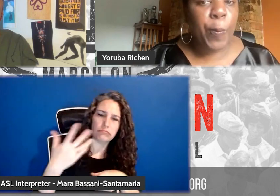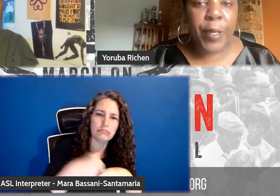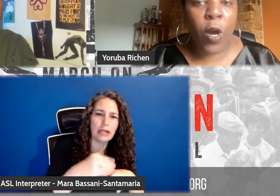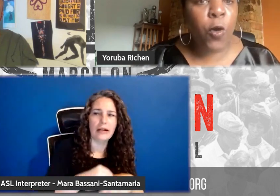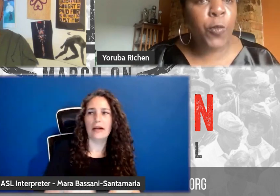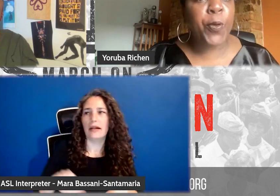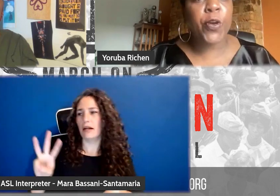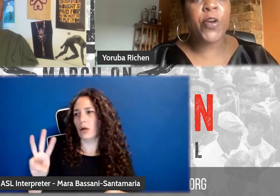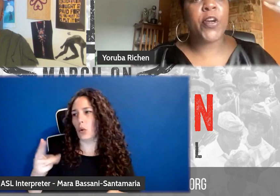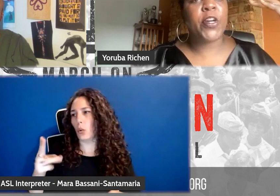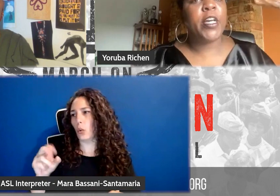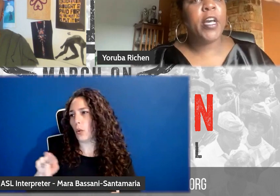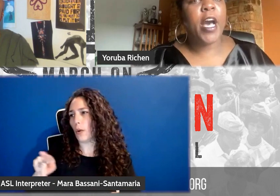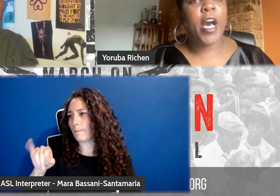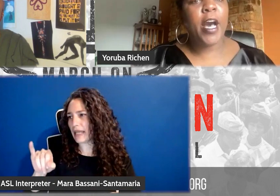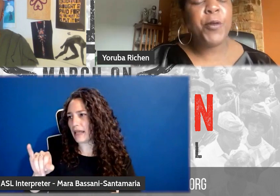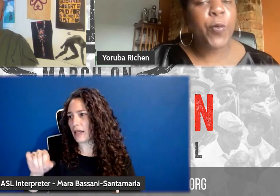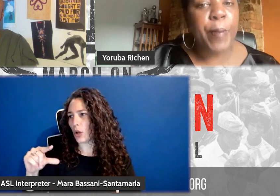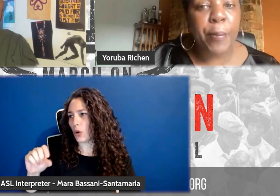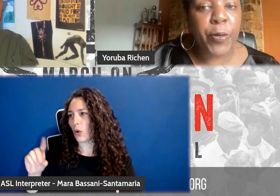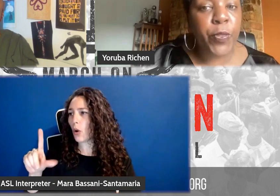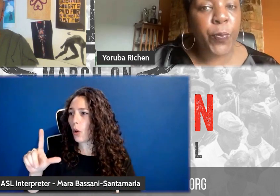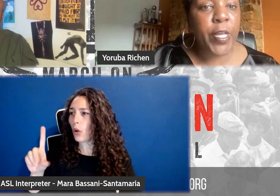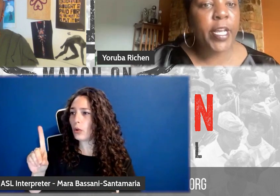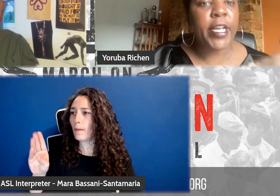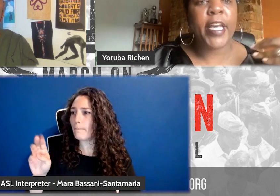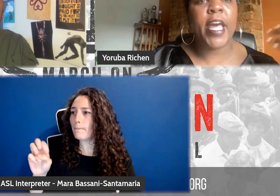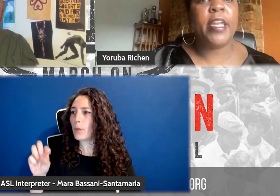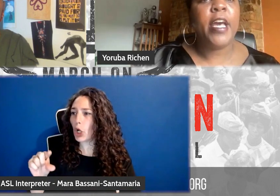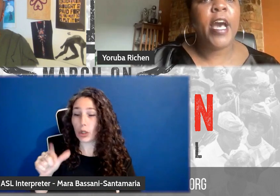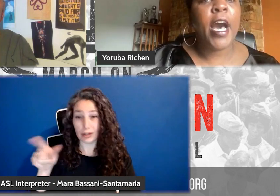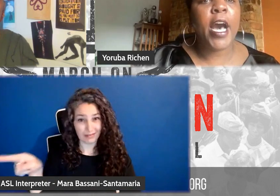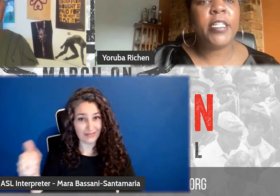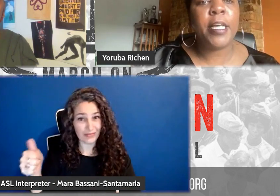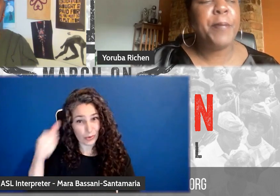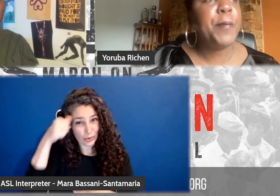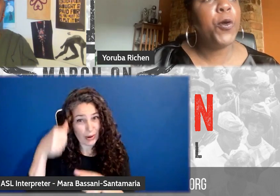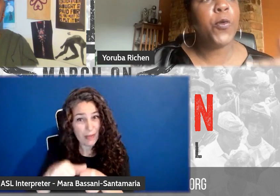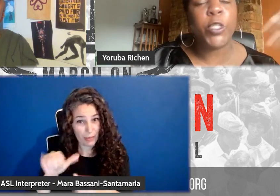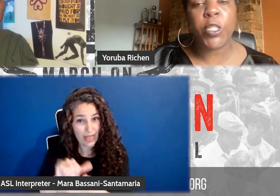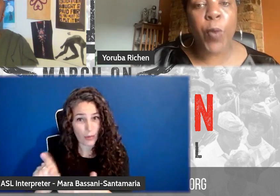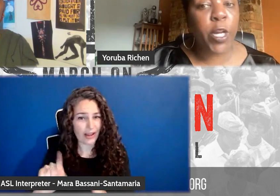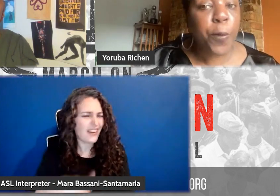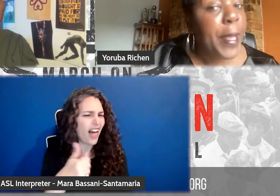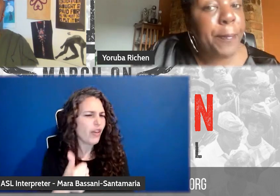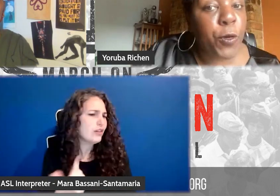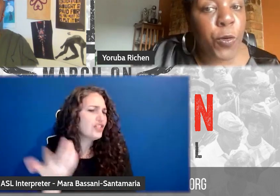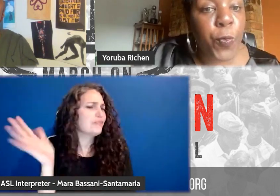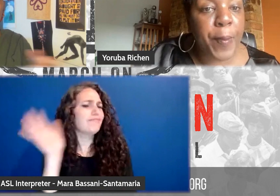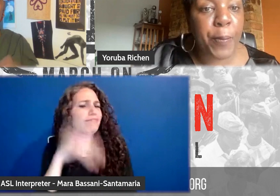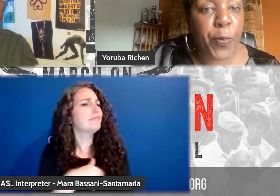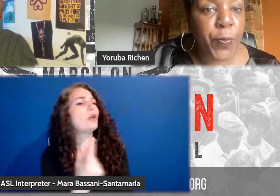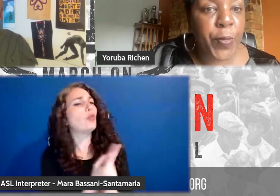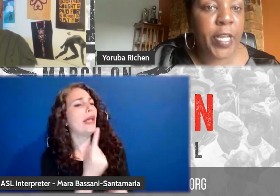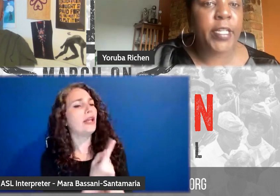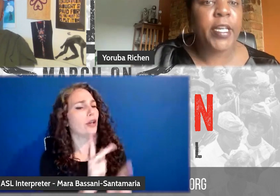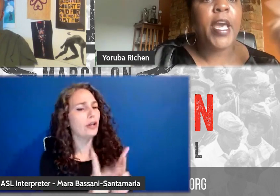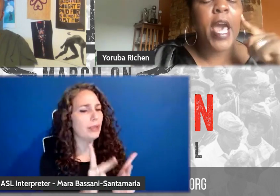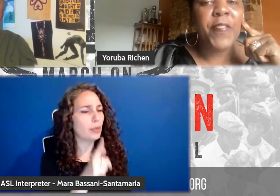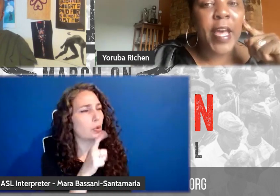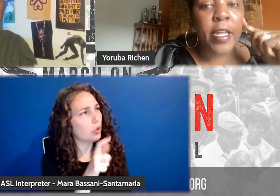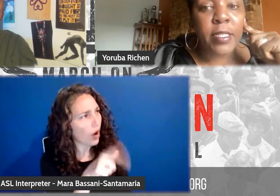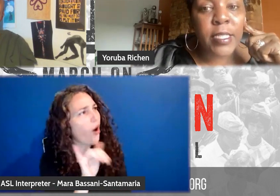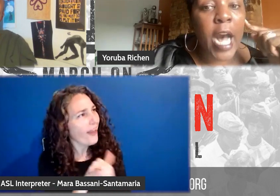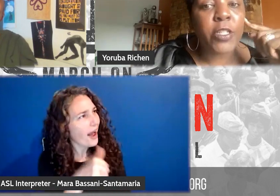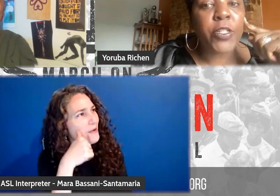like Whoopi Goldberg, who remembered the week, and some people who are just regular people who remembered the week,